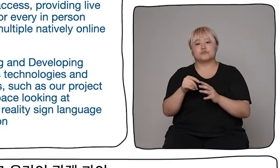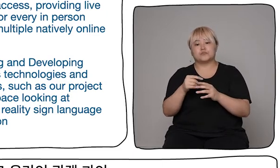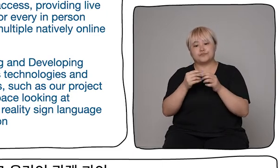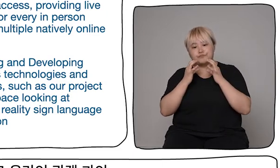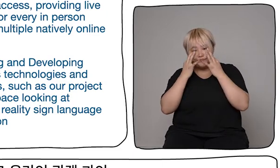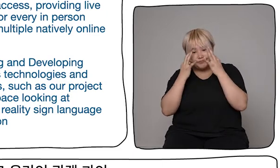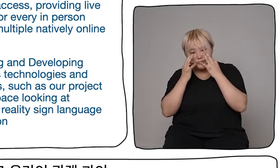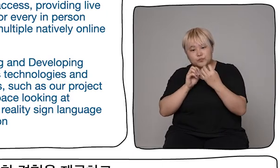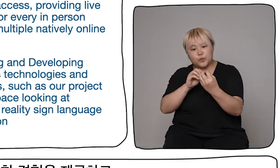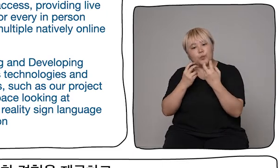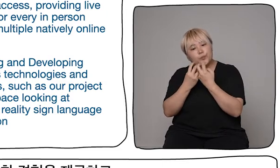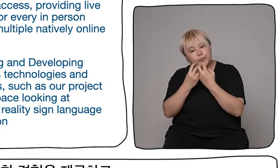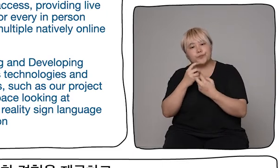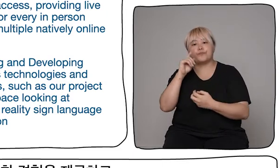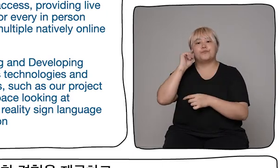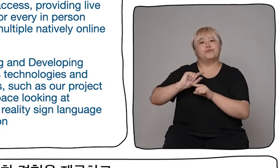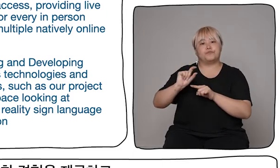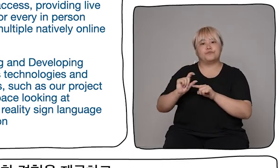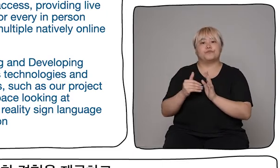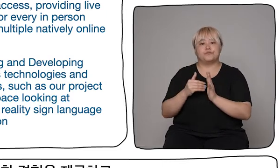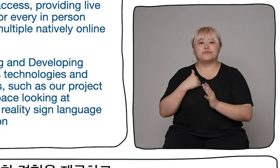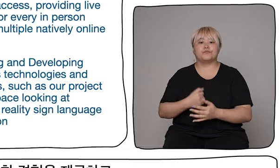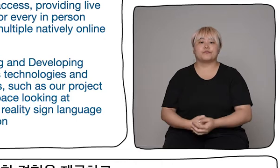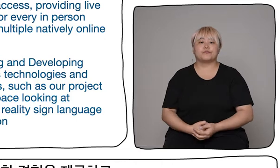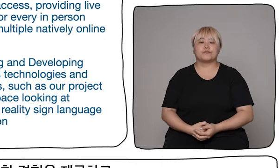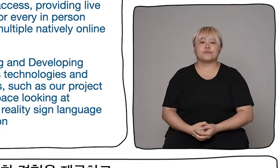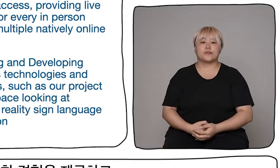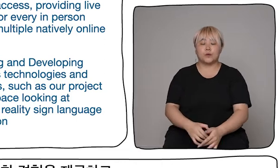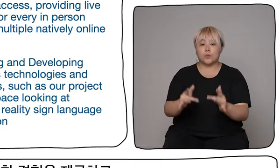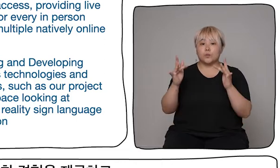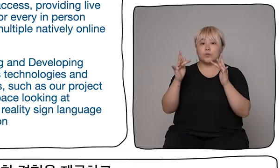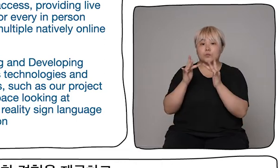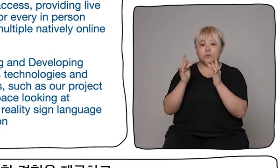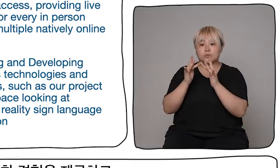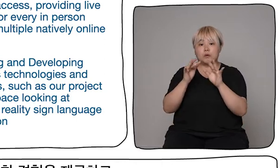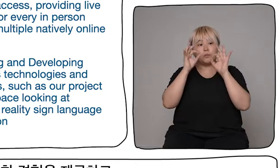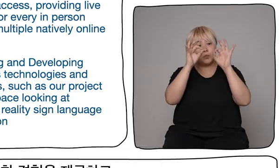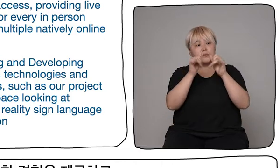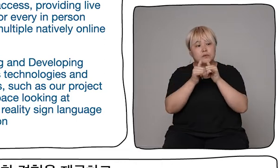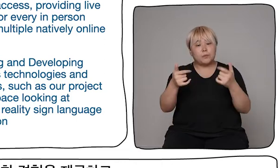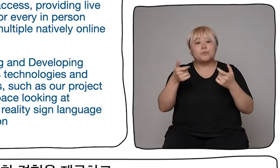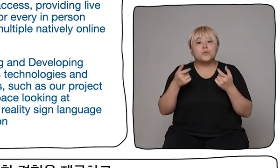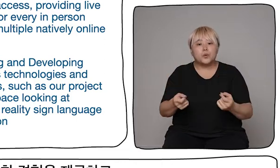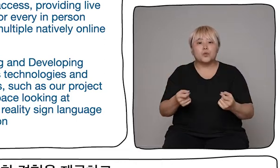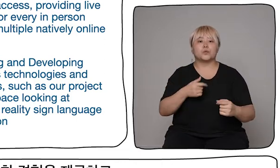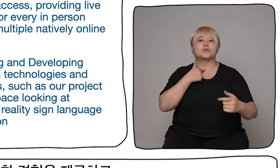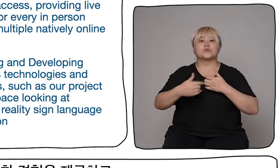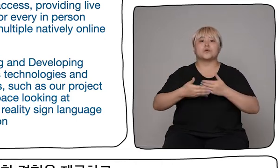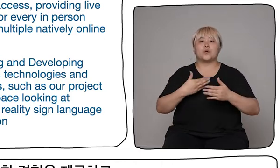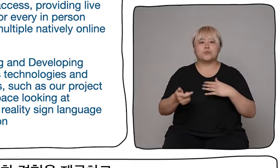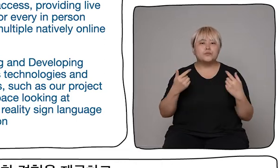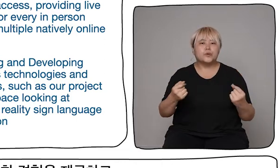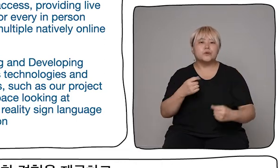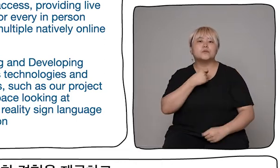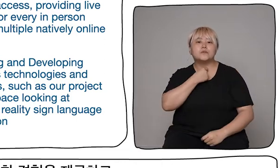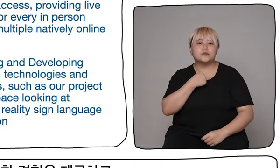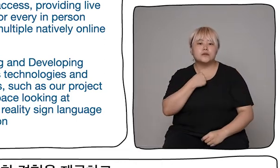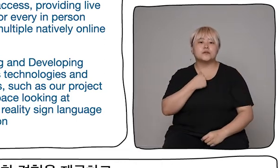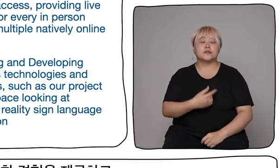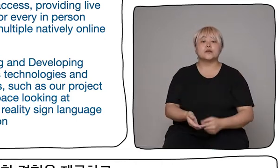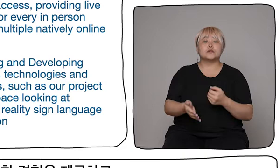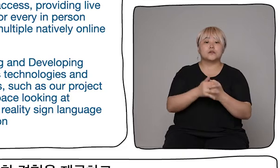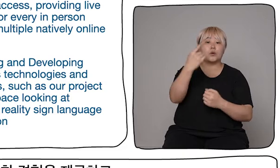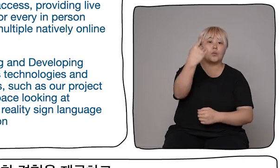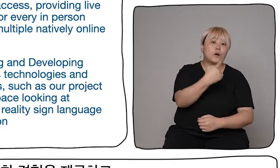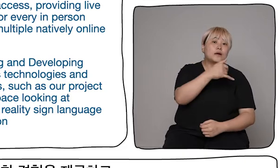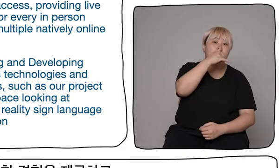online audience to create a proper equivalent and fair parity between the